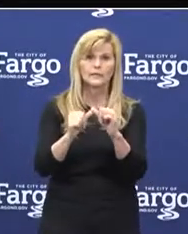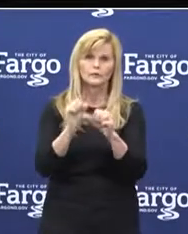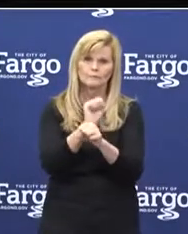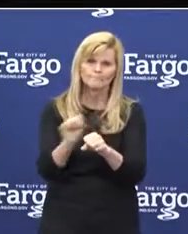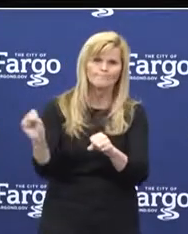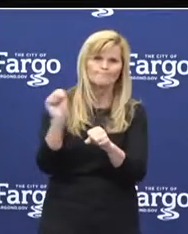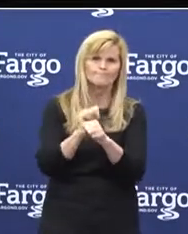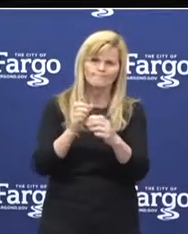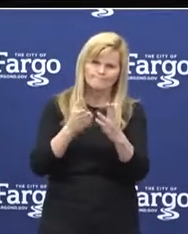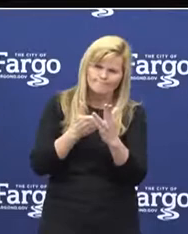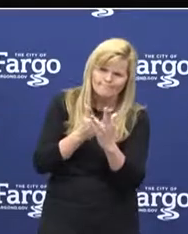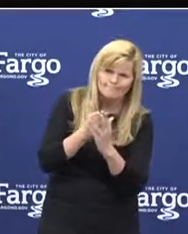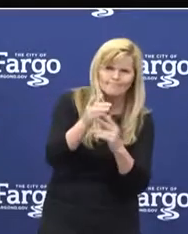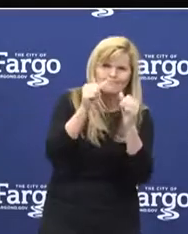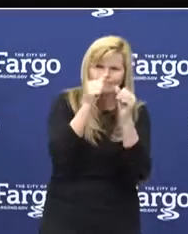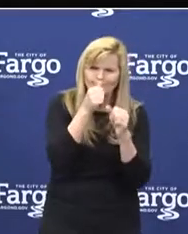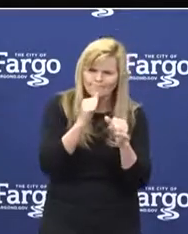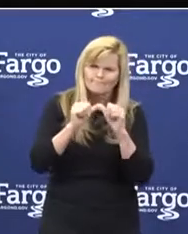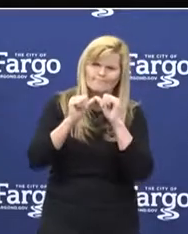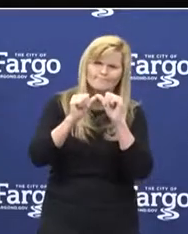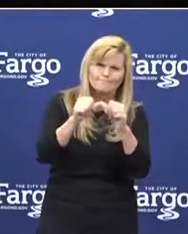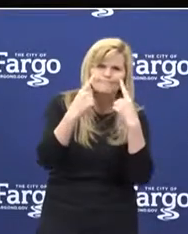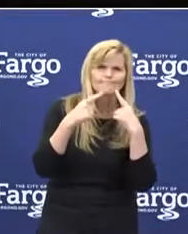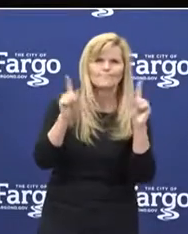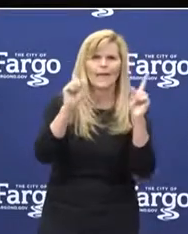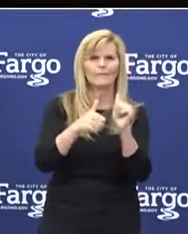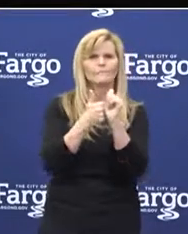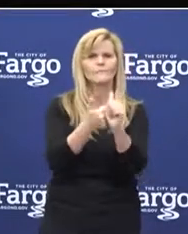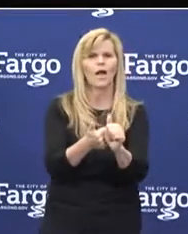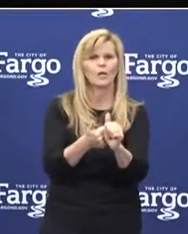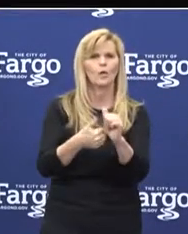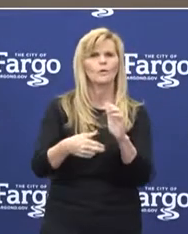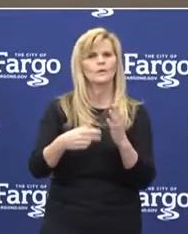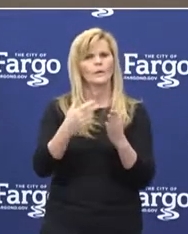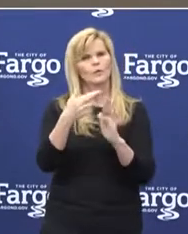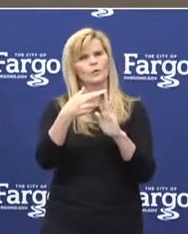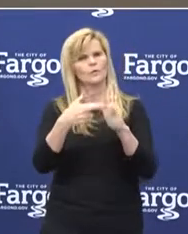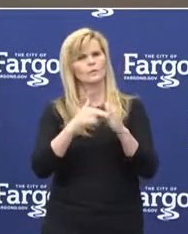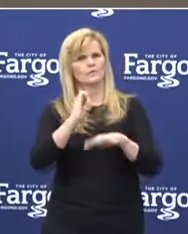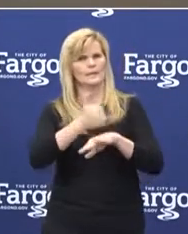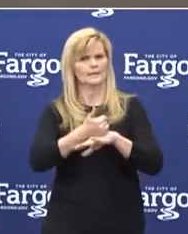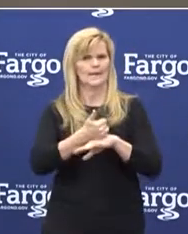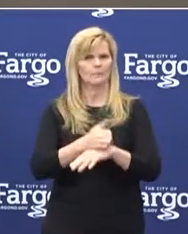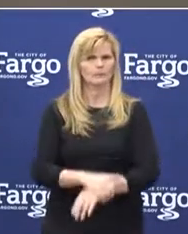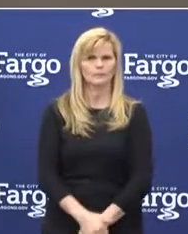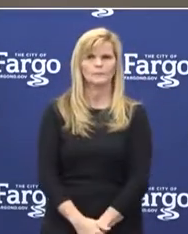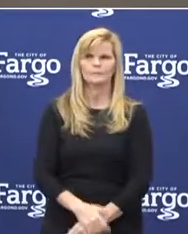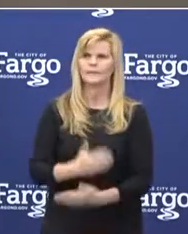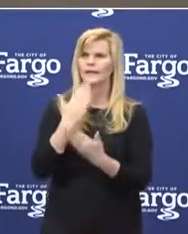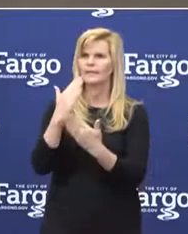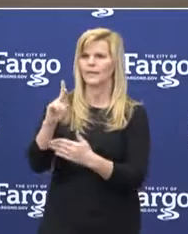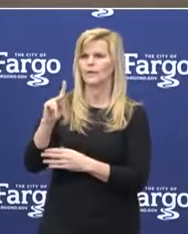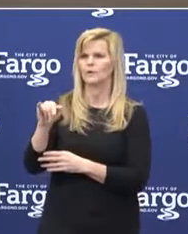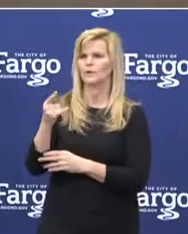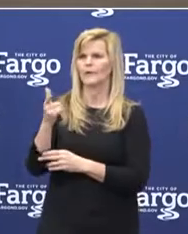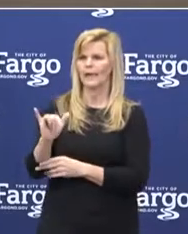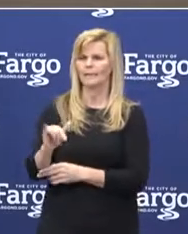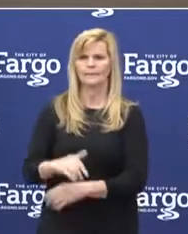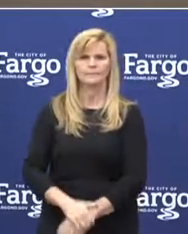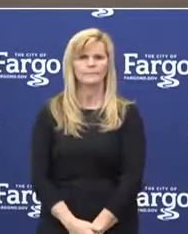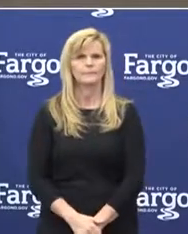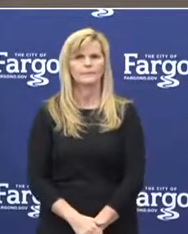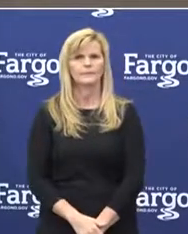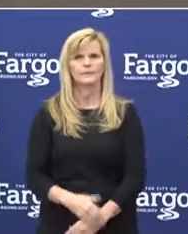and follow in all of the public health measures. Thank you. Thank you, Kathy. Our next speaker is